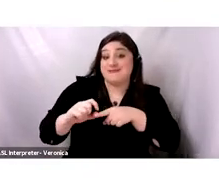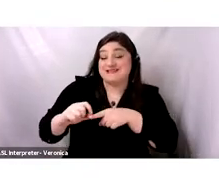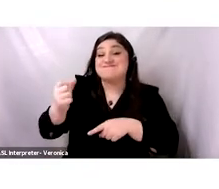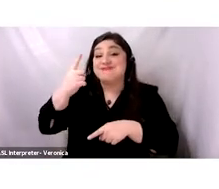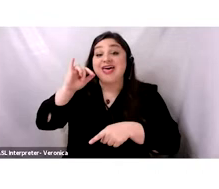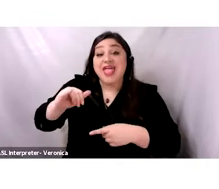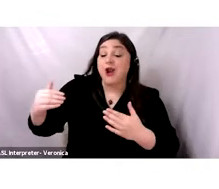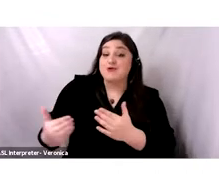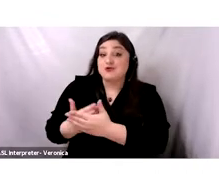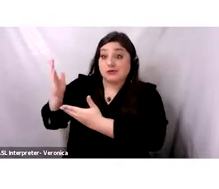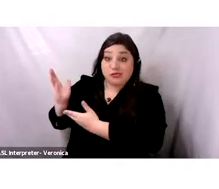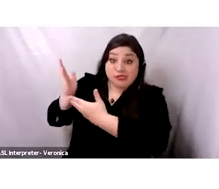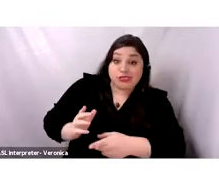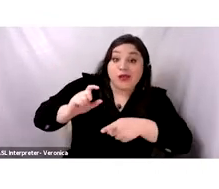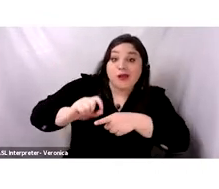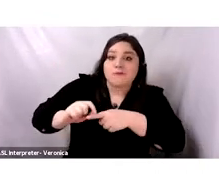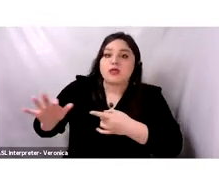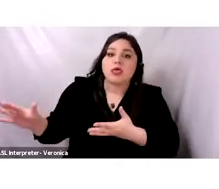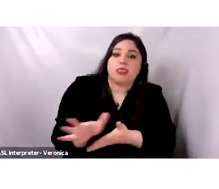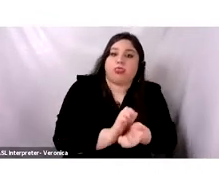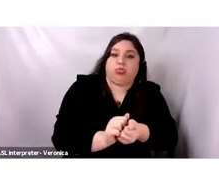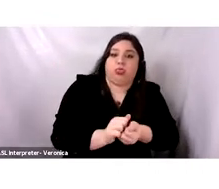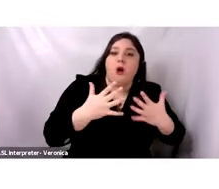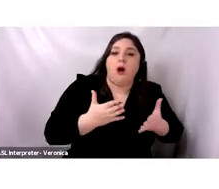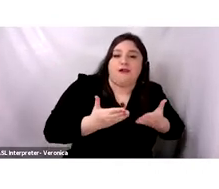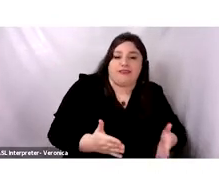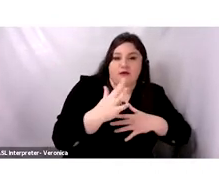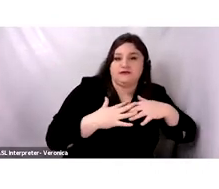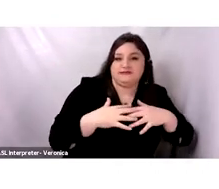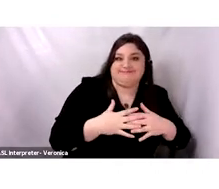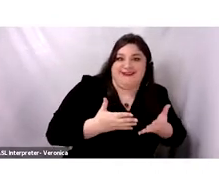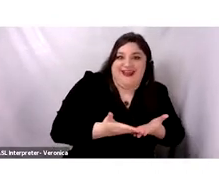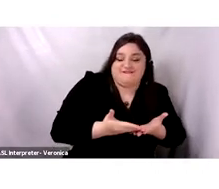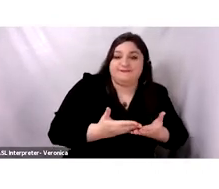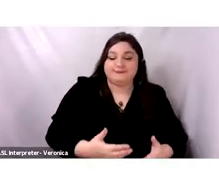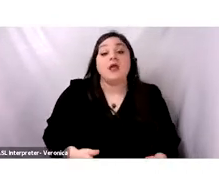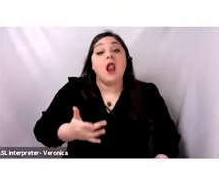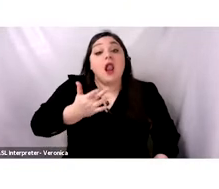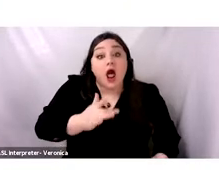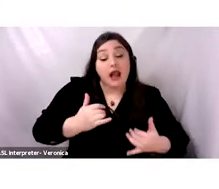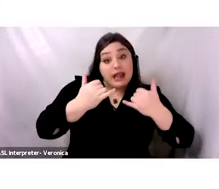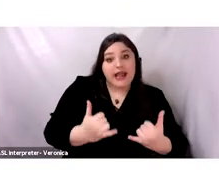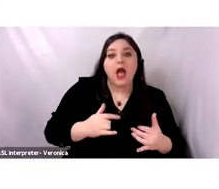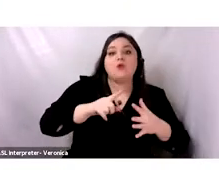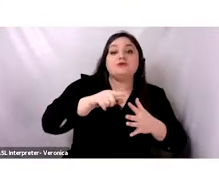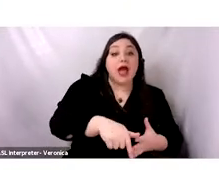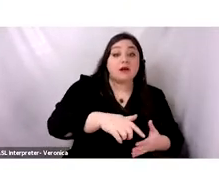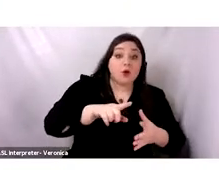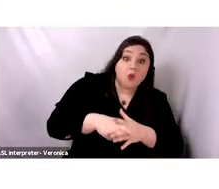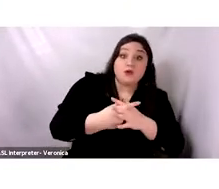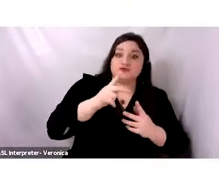native. But now it's, and that's very good, because of the crisis, especially in Lebanon, it's coming back. Number